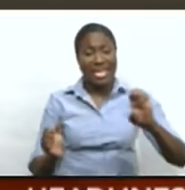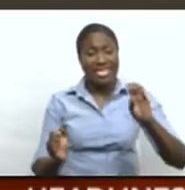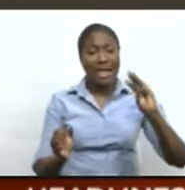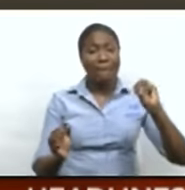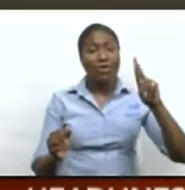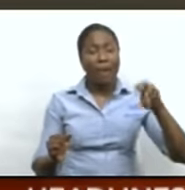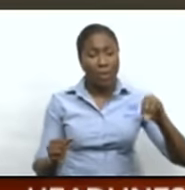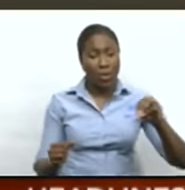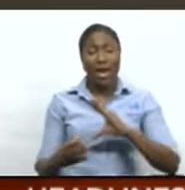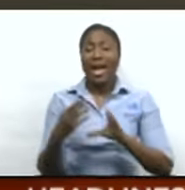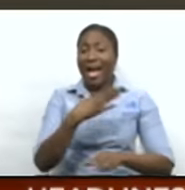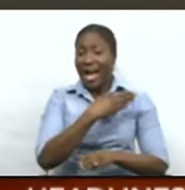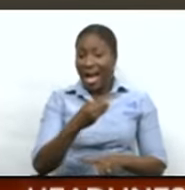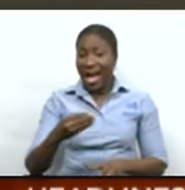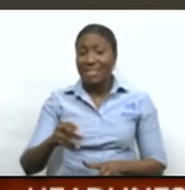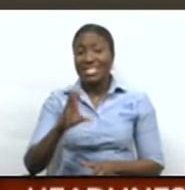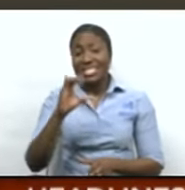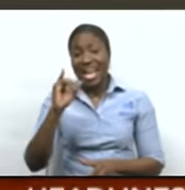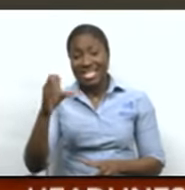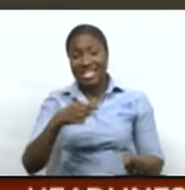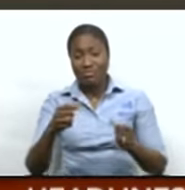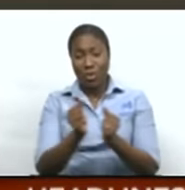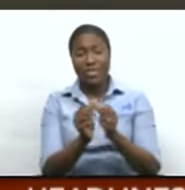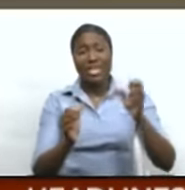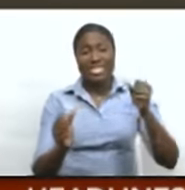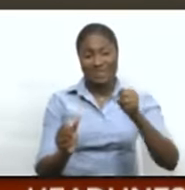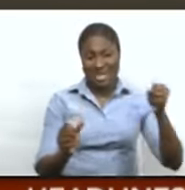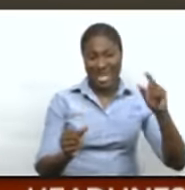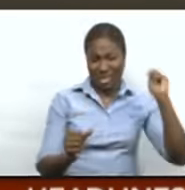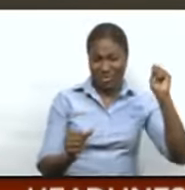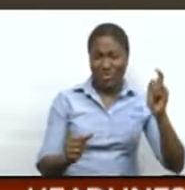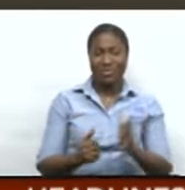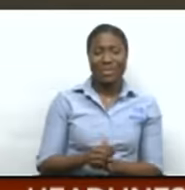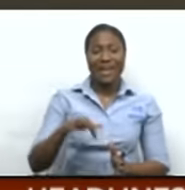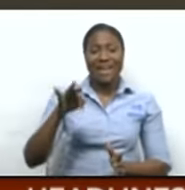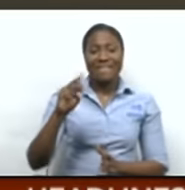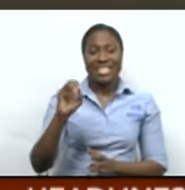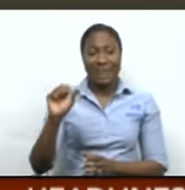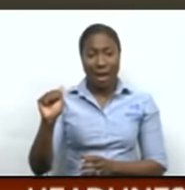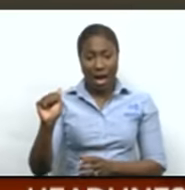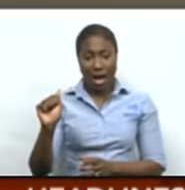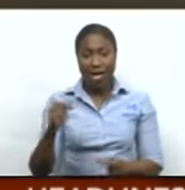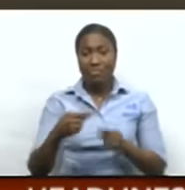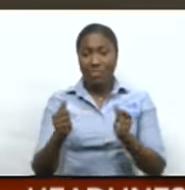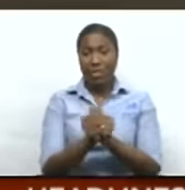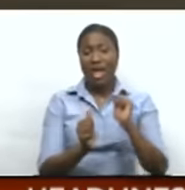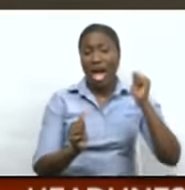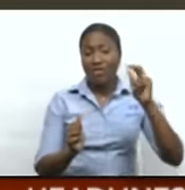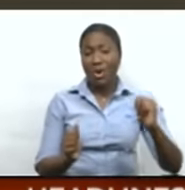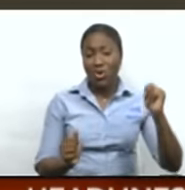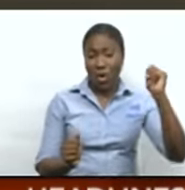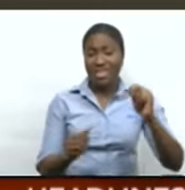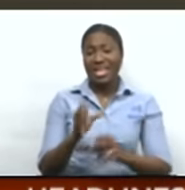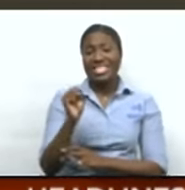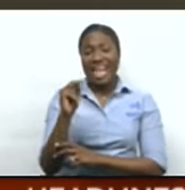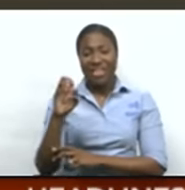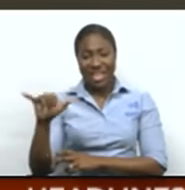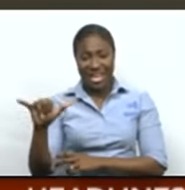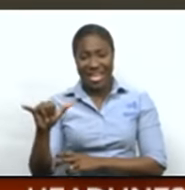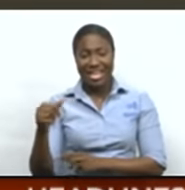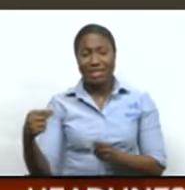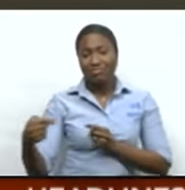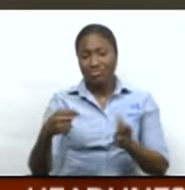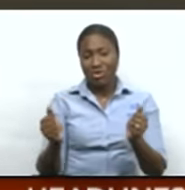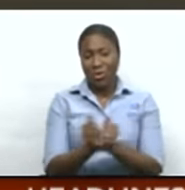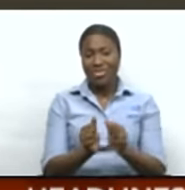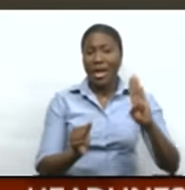and just down the road, CIC will face Speyside. Fatima College entertains Arima North, and St. Anthony's crosses the waters